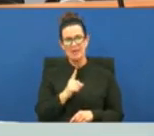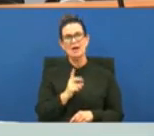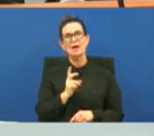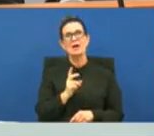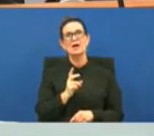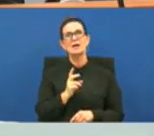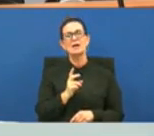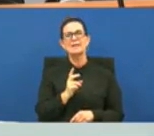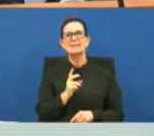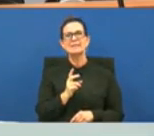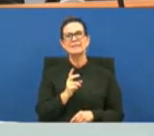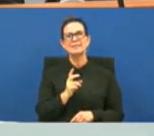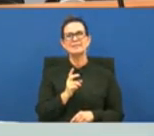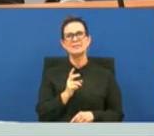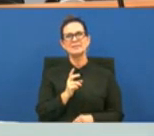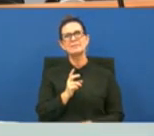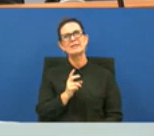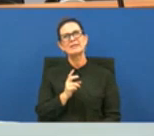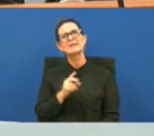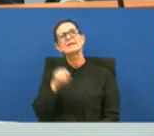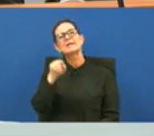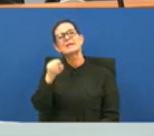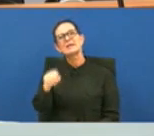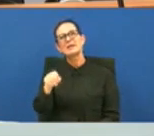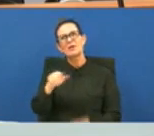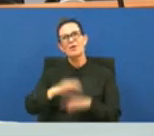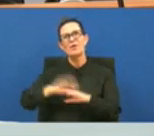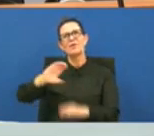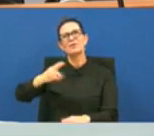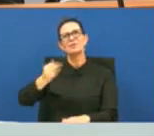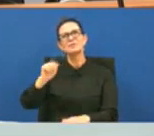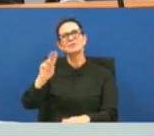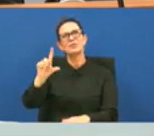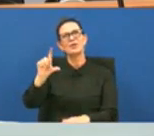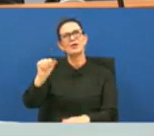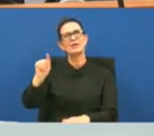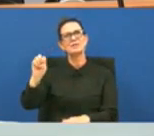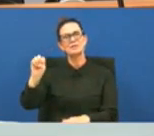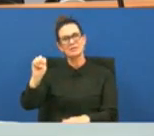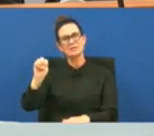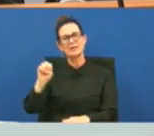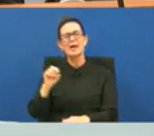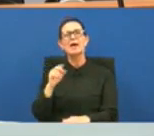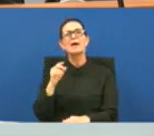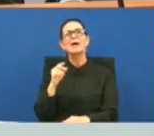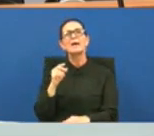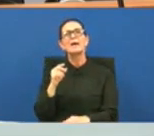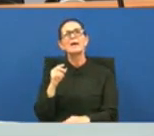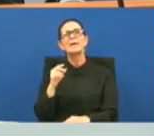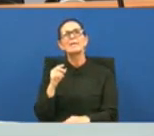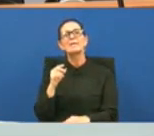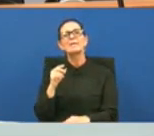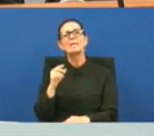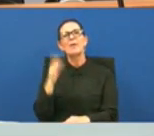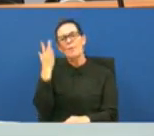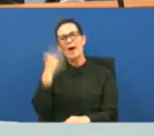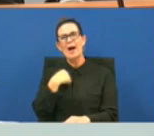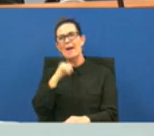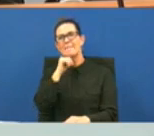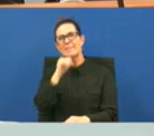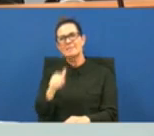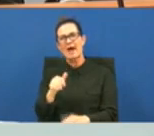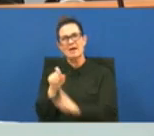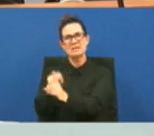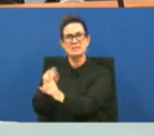charlotte is because of just like reverend anderson stated the foundation was messed